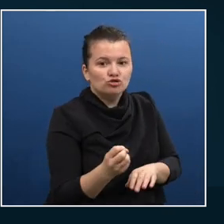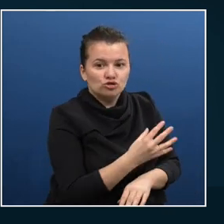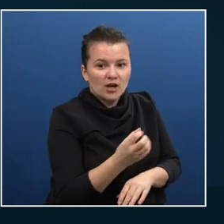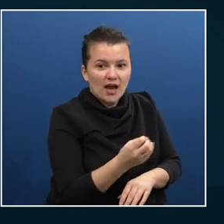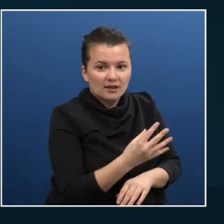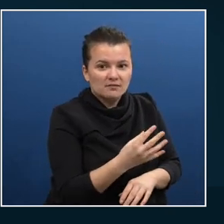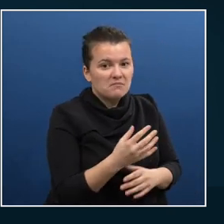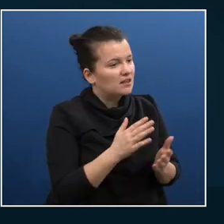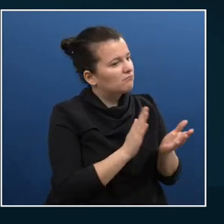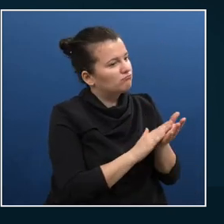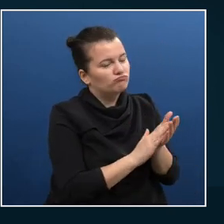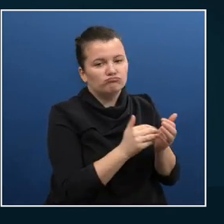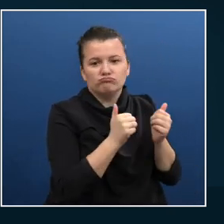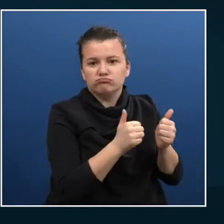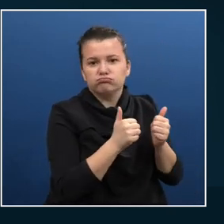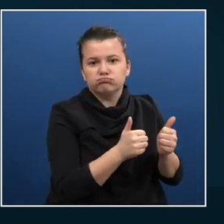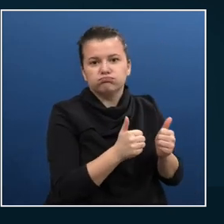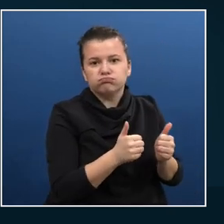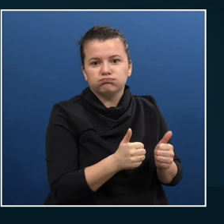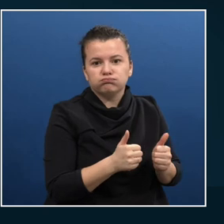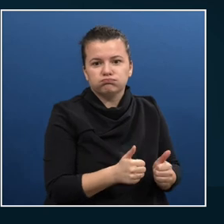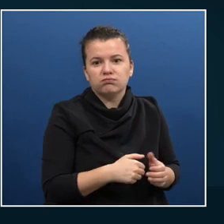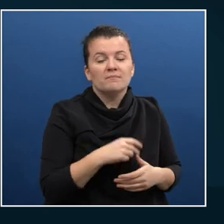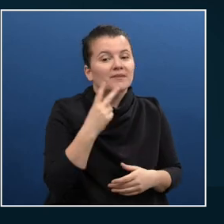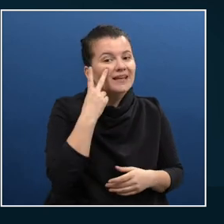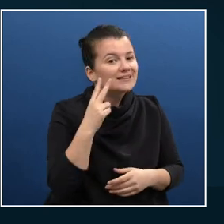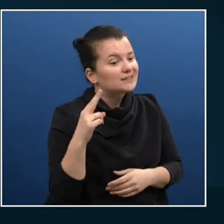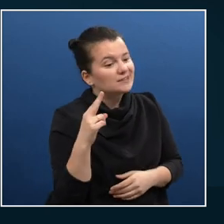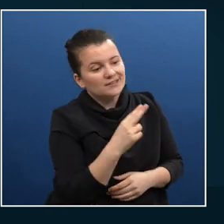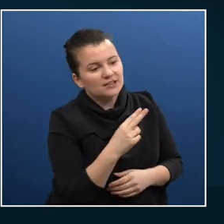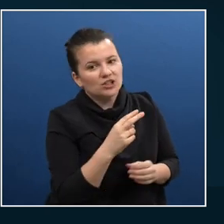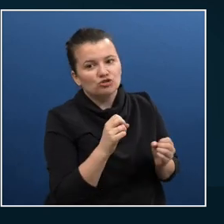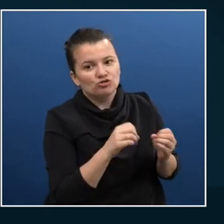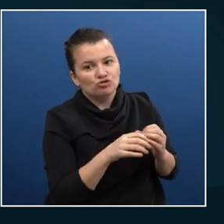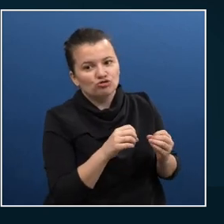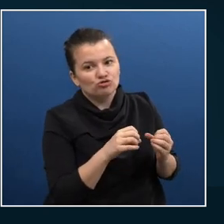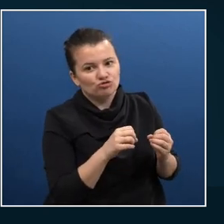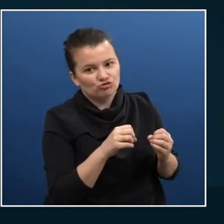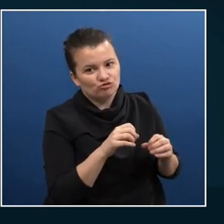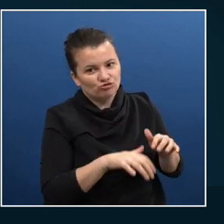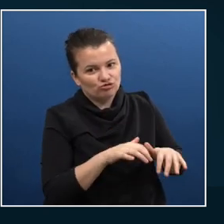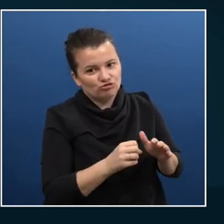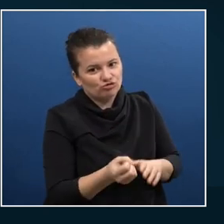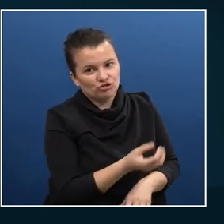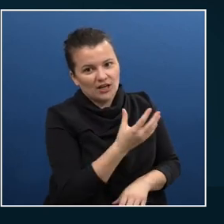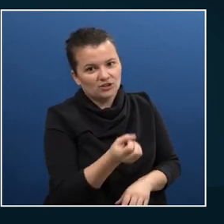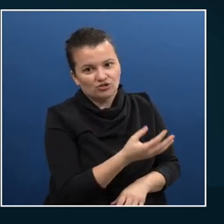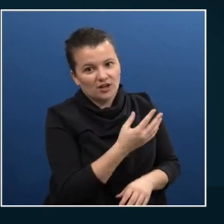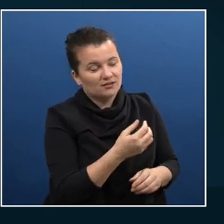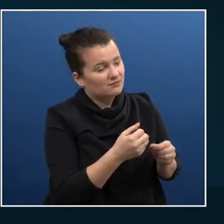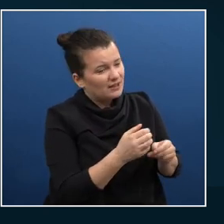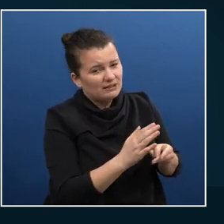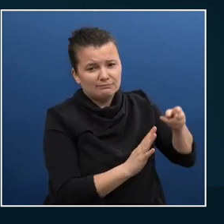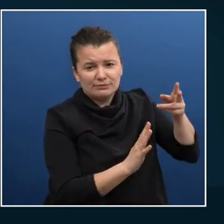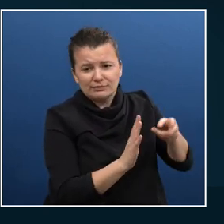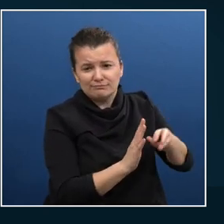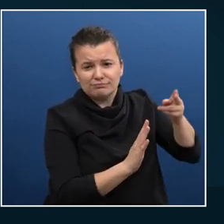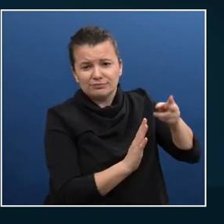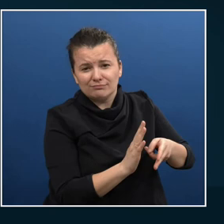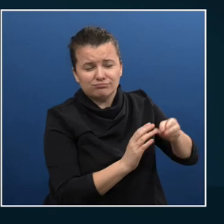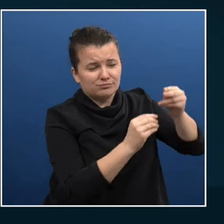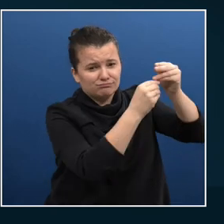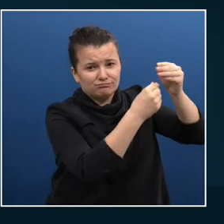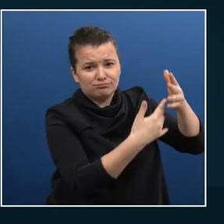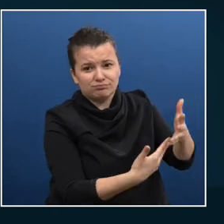definitely check the chat and read them back because it was one compliment after the other. But unfortunately, no questions.